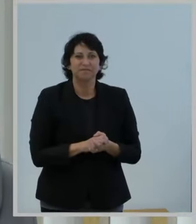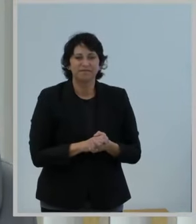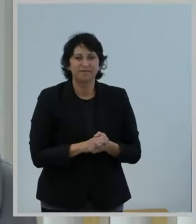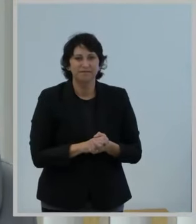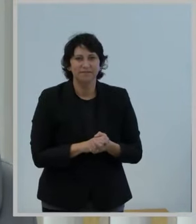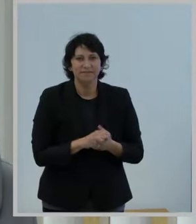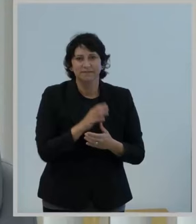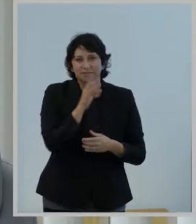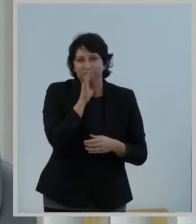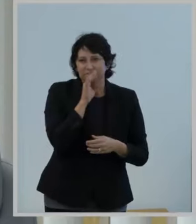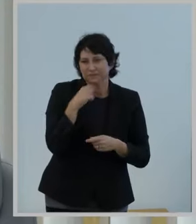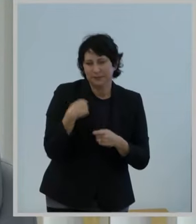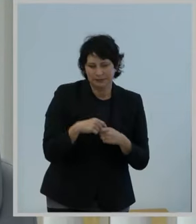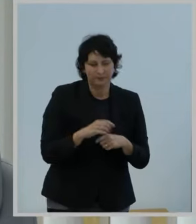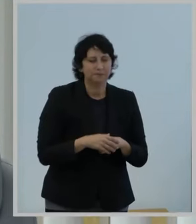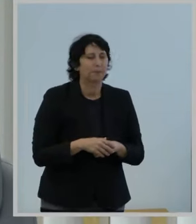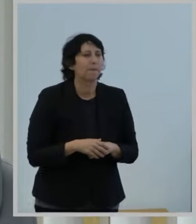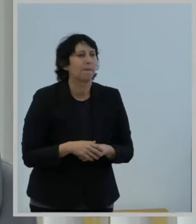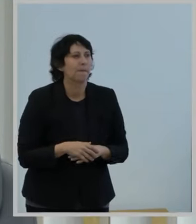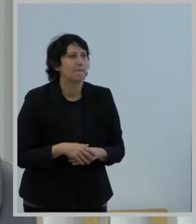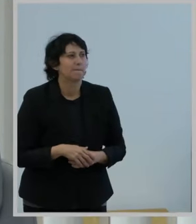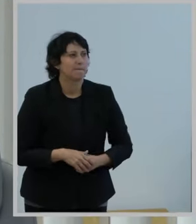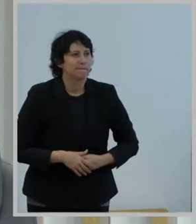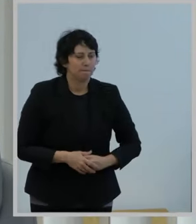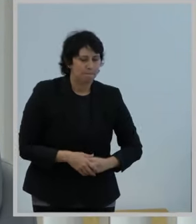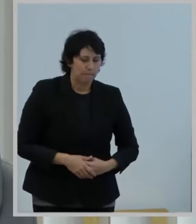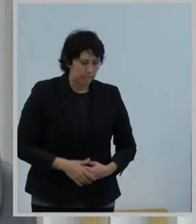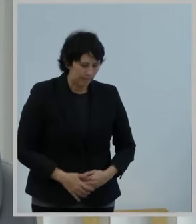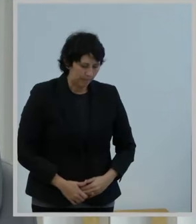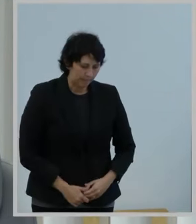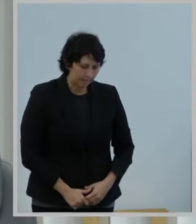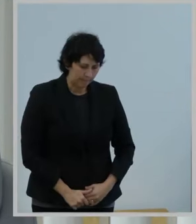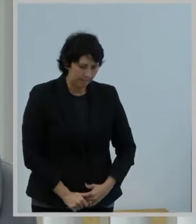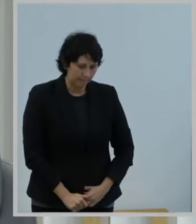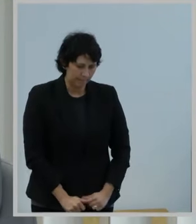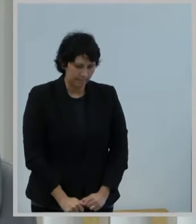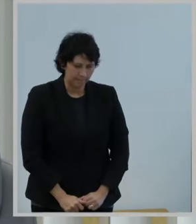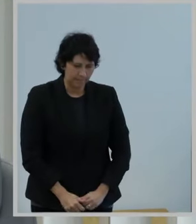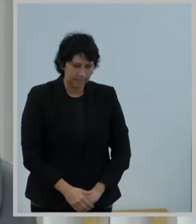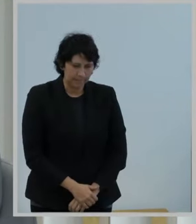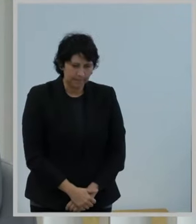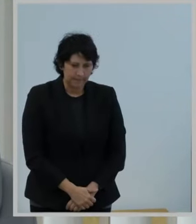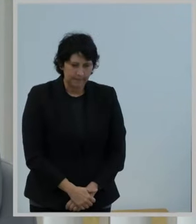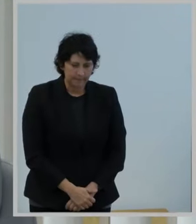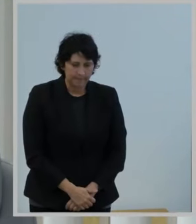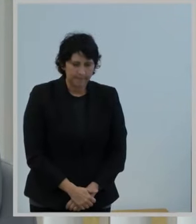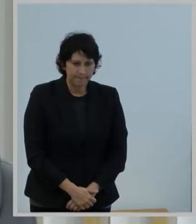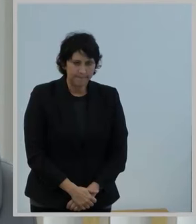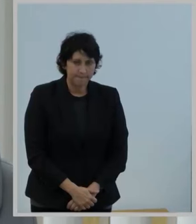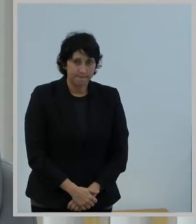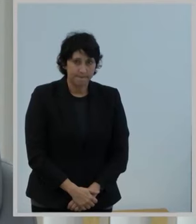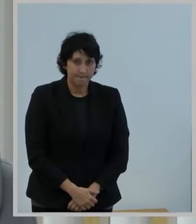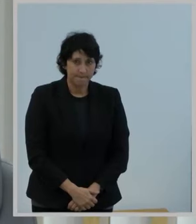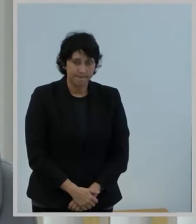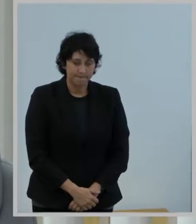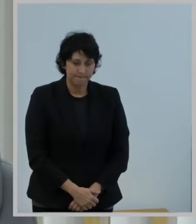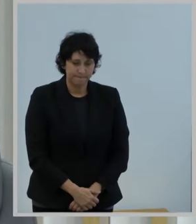Es un gran honor estar aquí. He trabajado en el ámbito de las telecomunicaciones por treinta años.